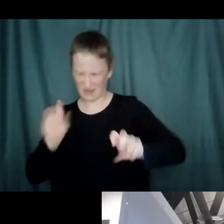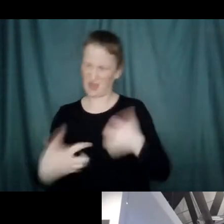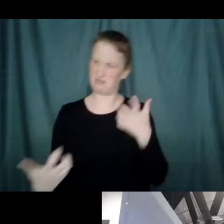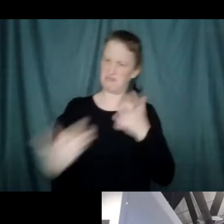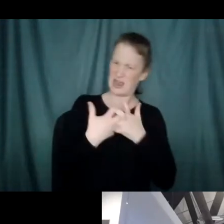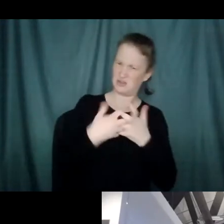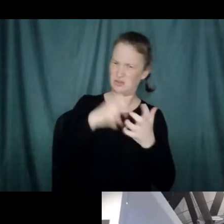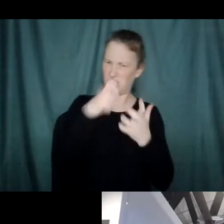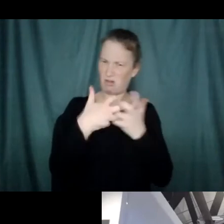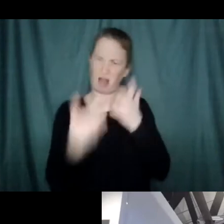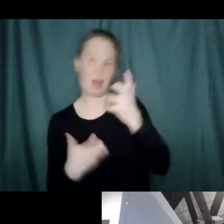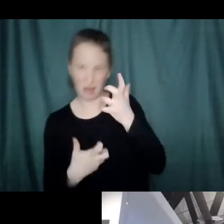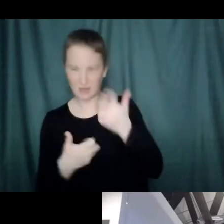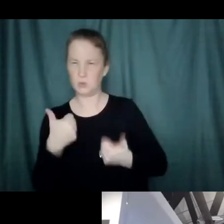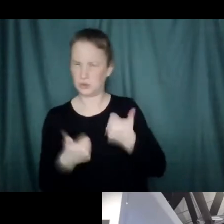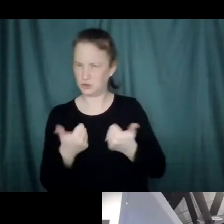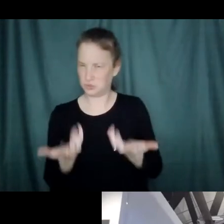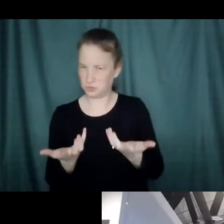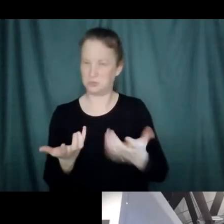also recycle parts of your body. Well,